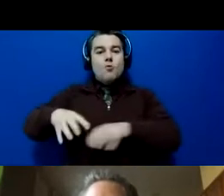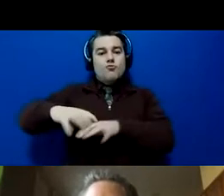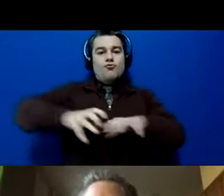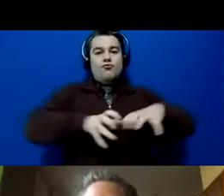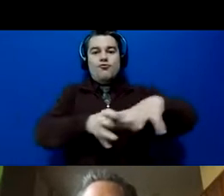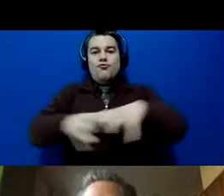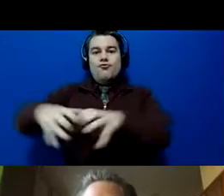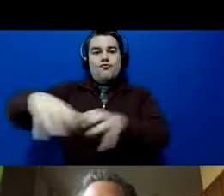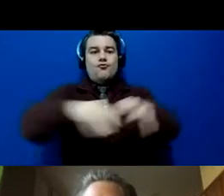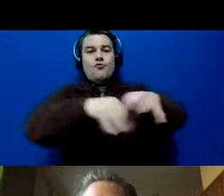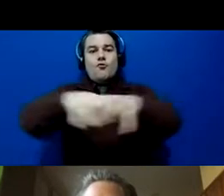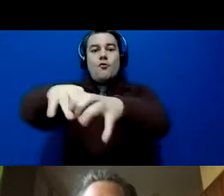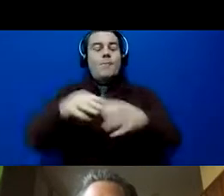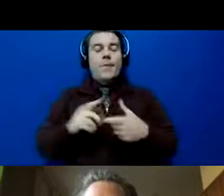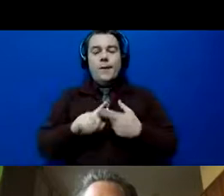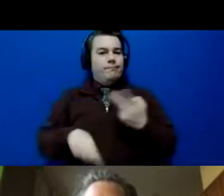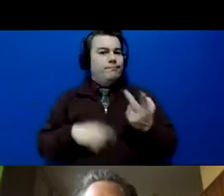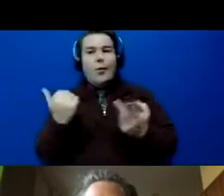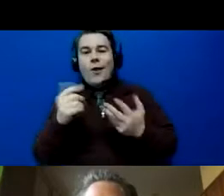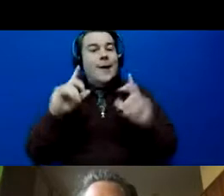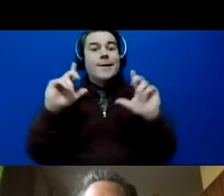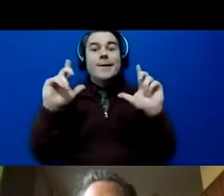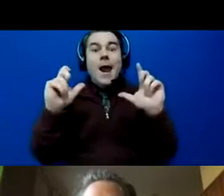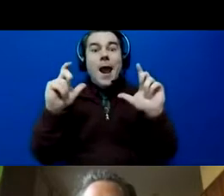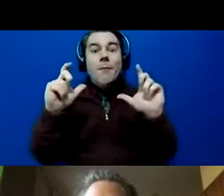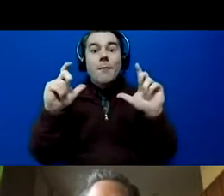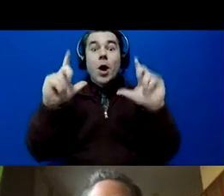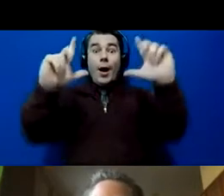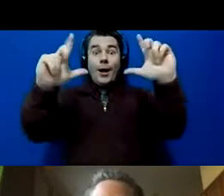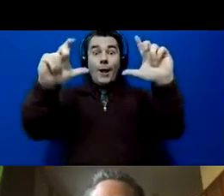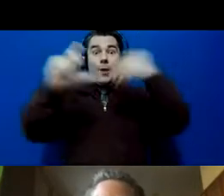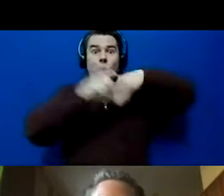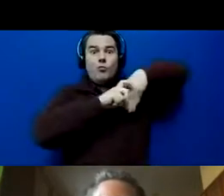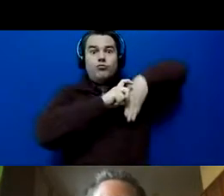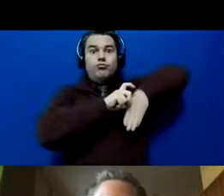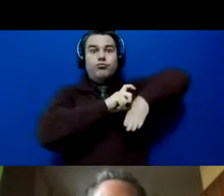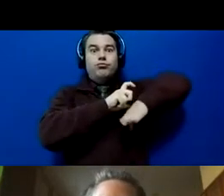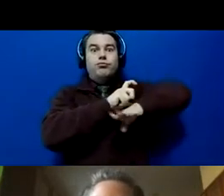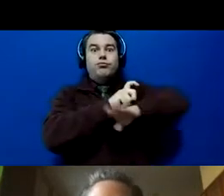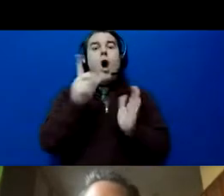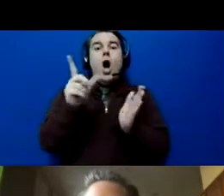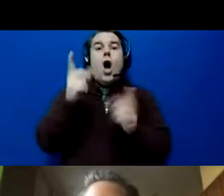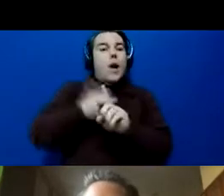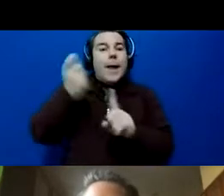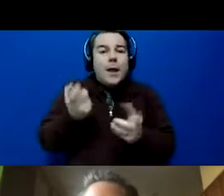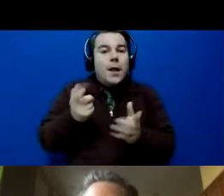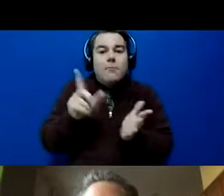camera that automatically prints your pictures. Really fun stuff.